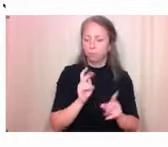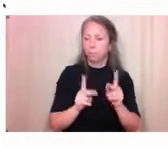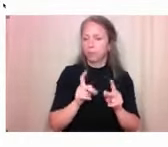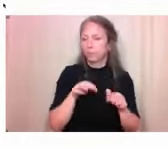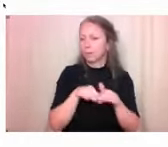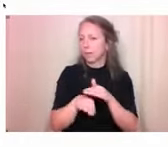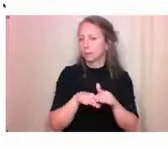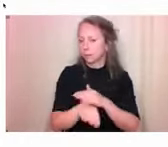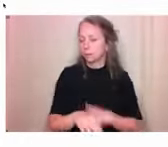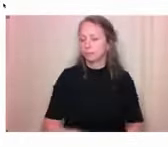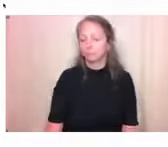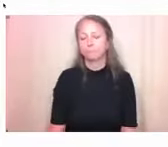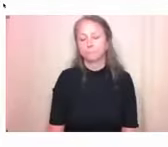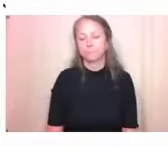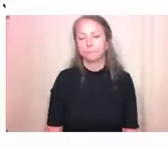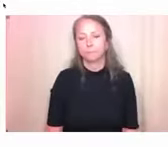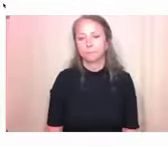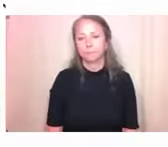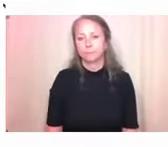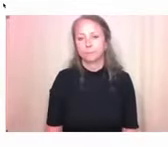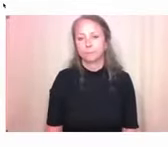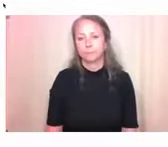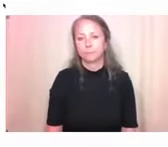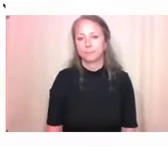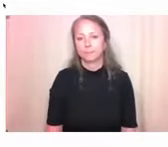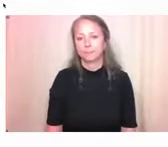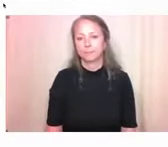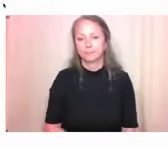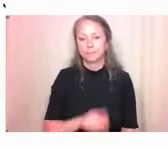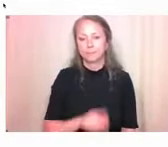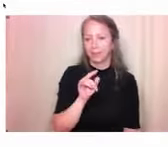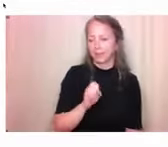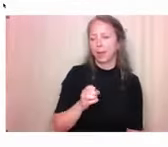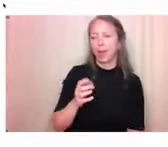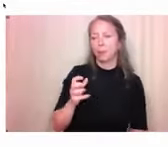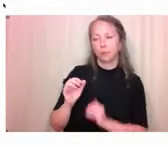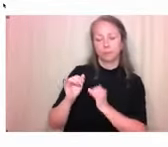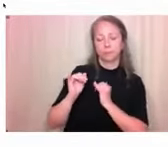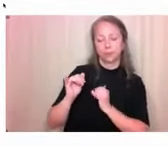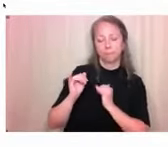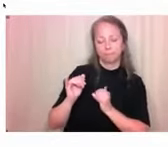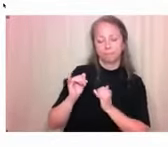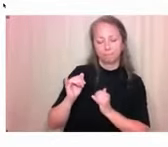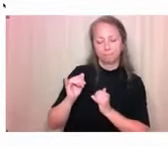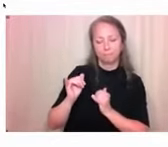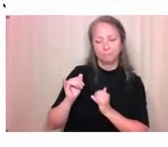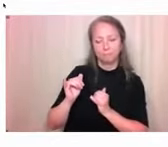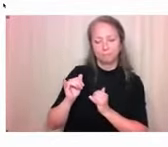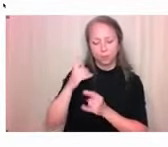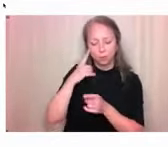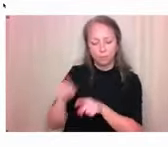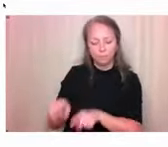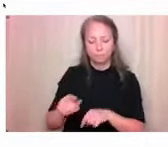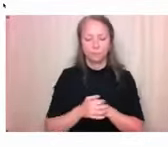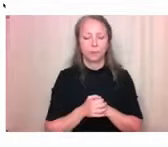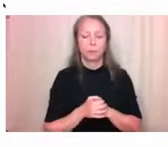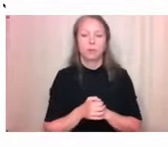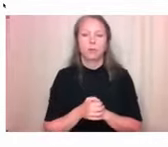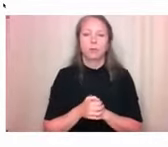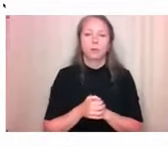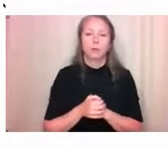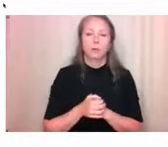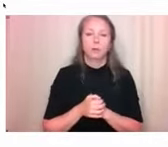Yeah, I want to echo everything Catherine said, but also I think it started for me with my